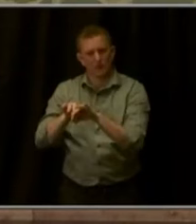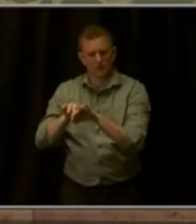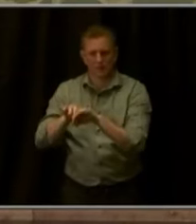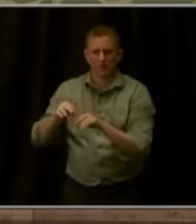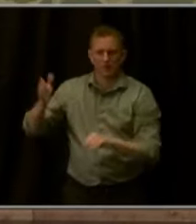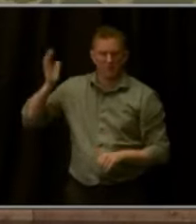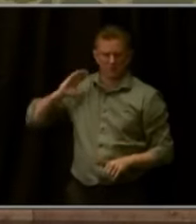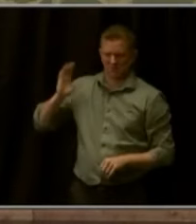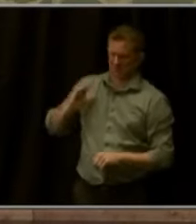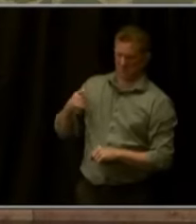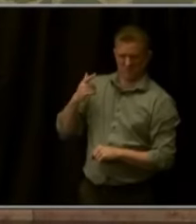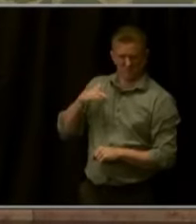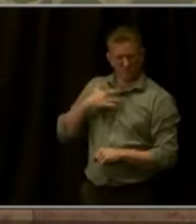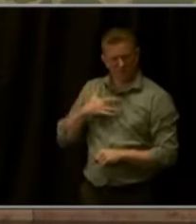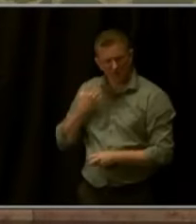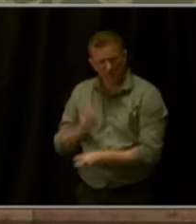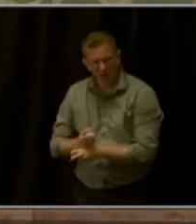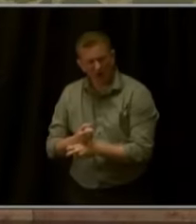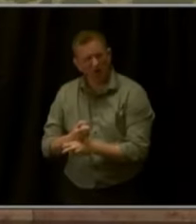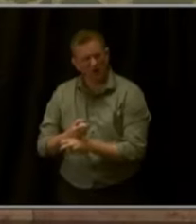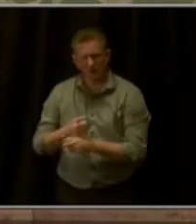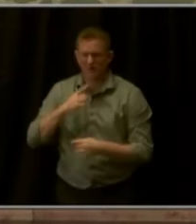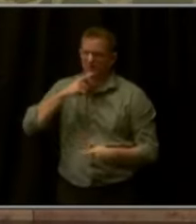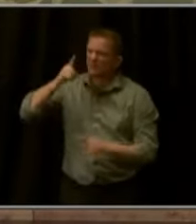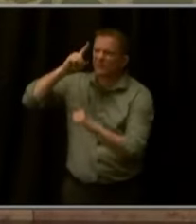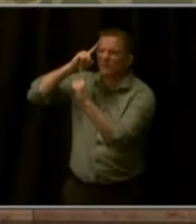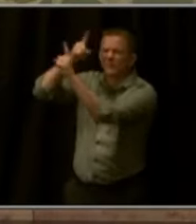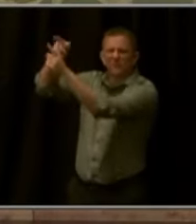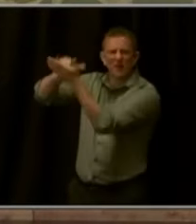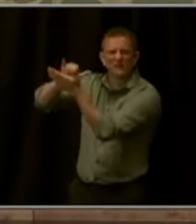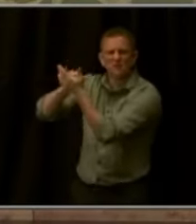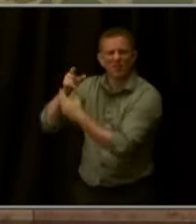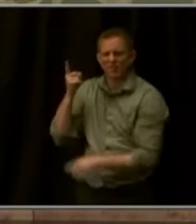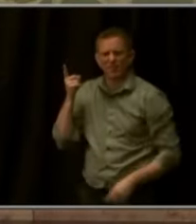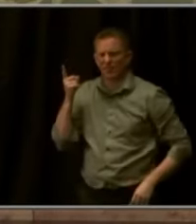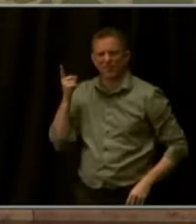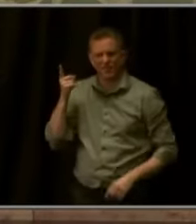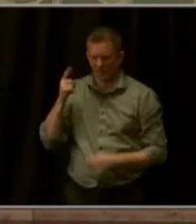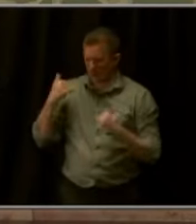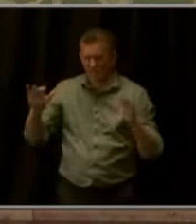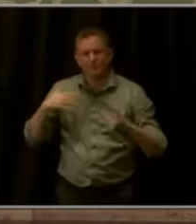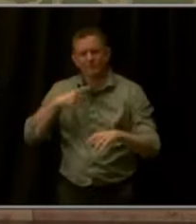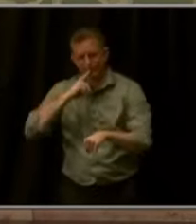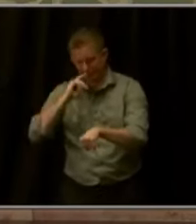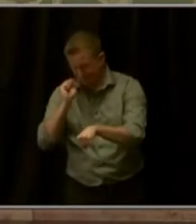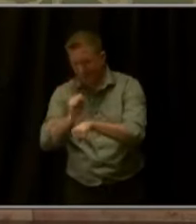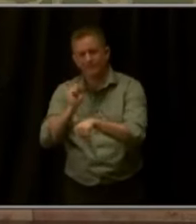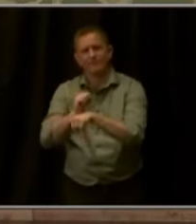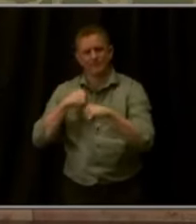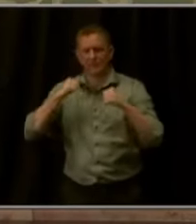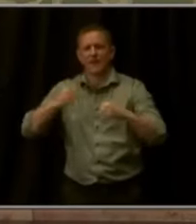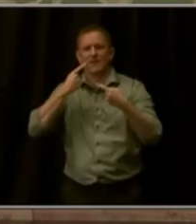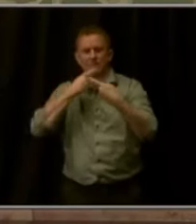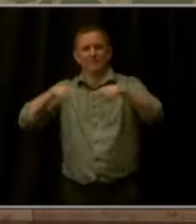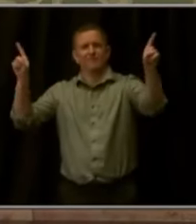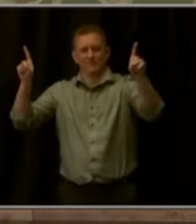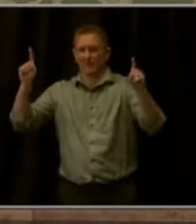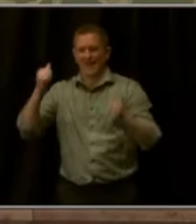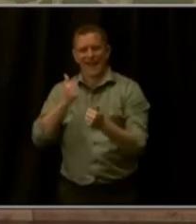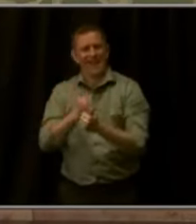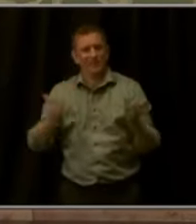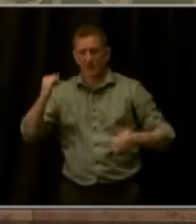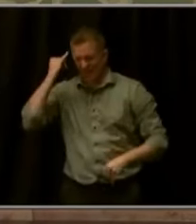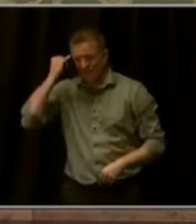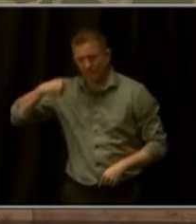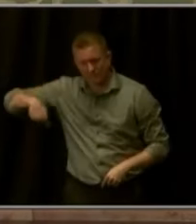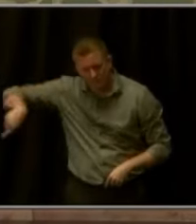in the sky, but we've proven that we can accomplish anything when we work together. You